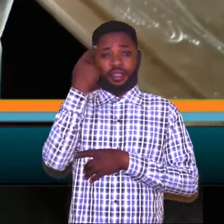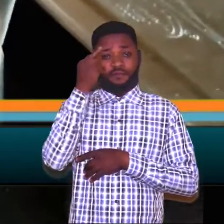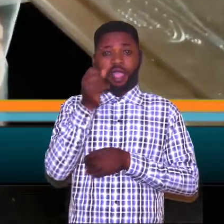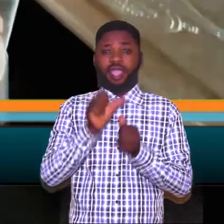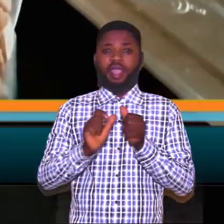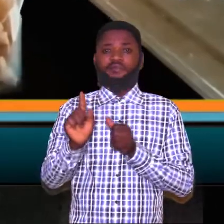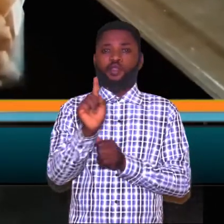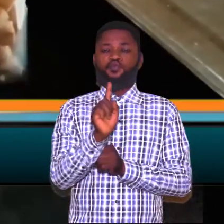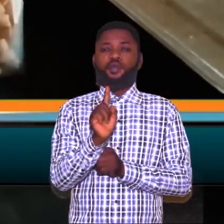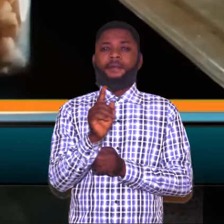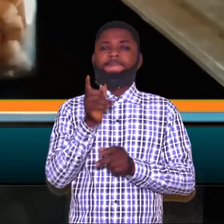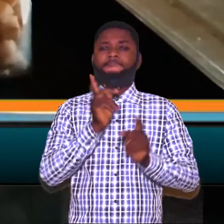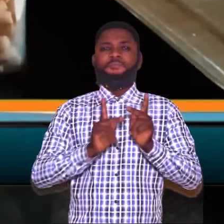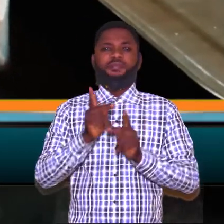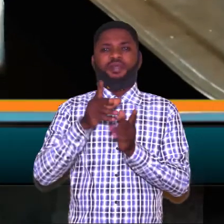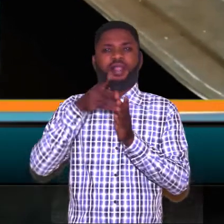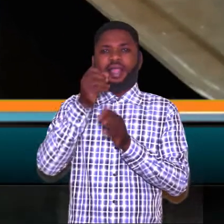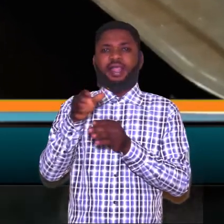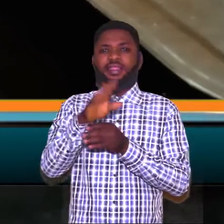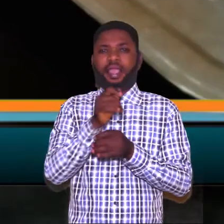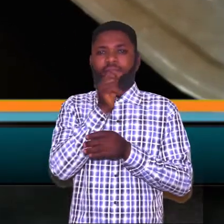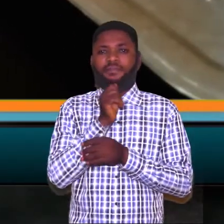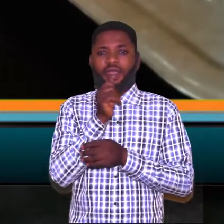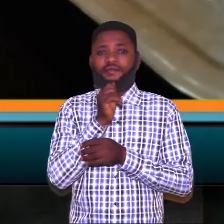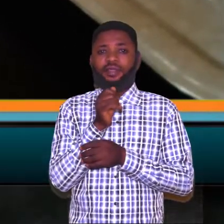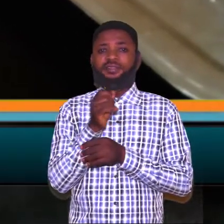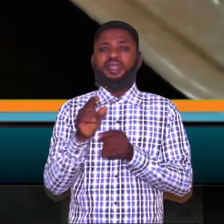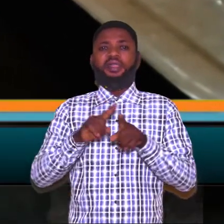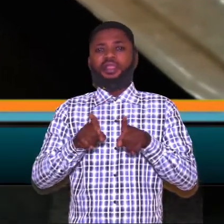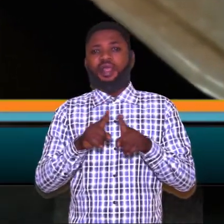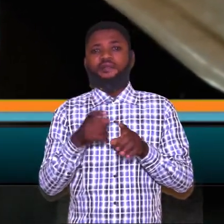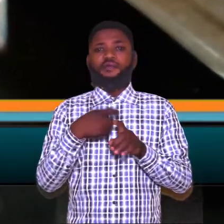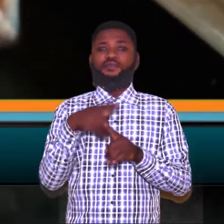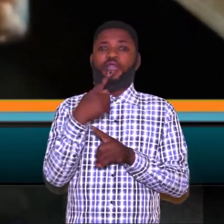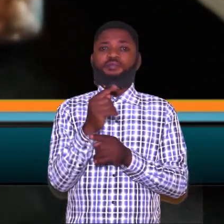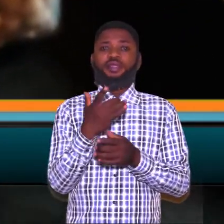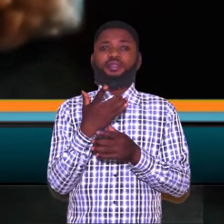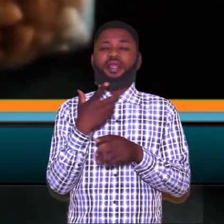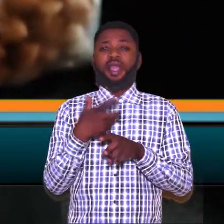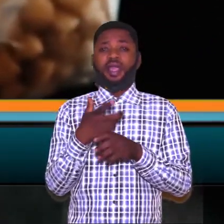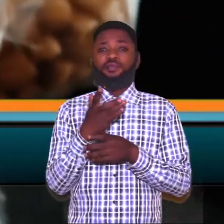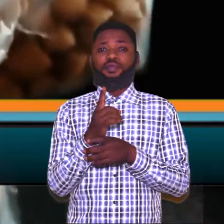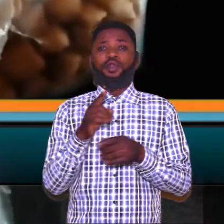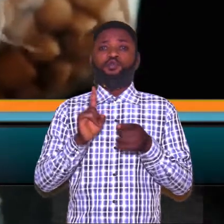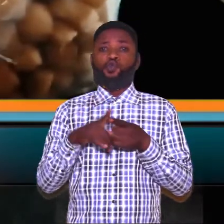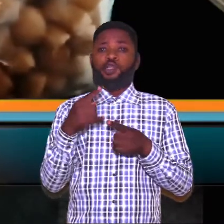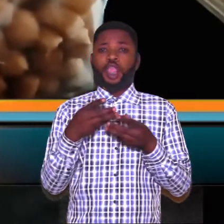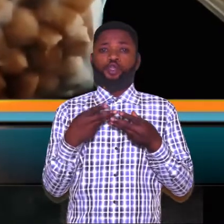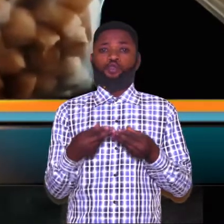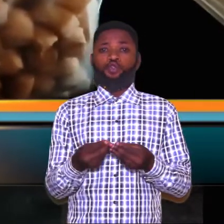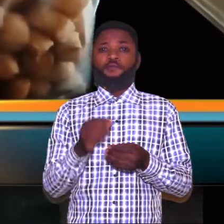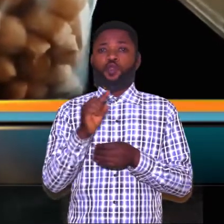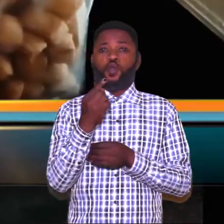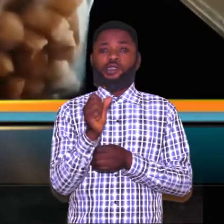everyone. People have their preferences ranging from the really hard ones to the really